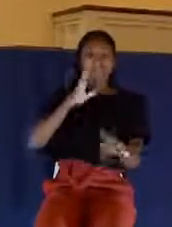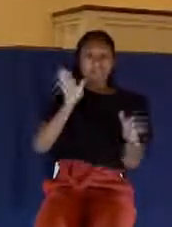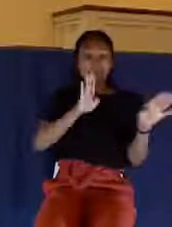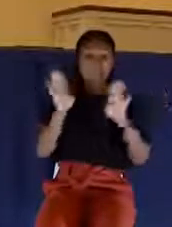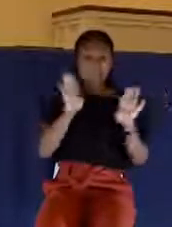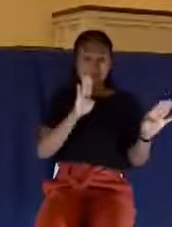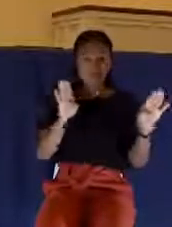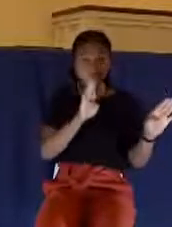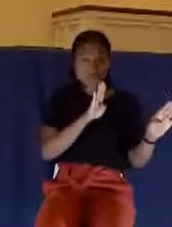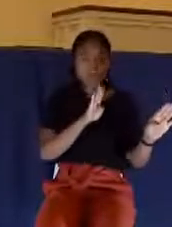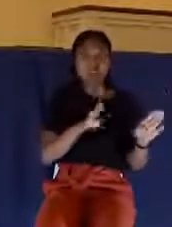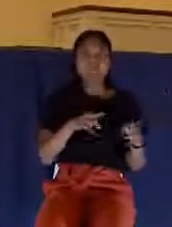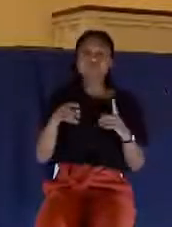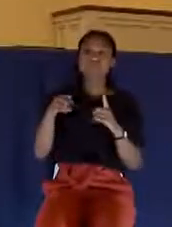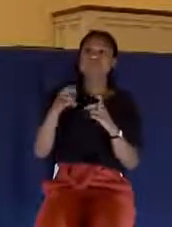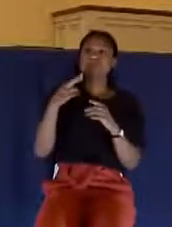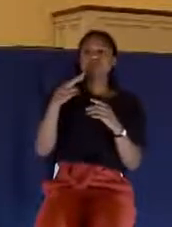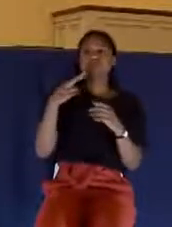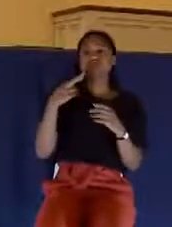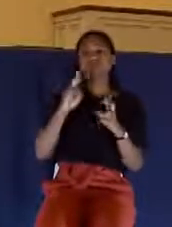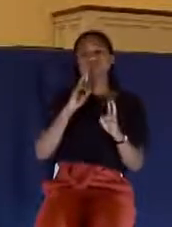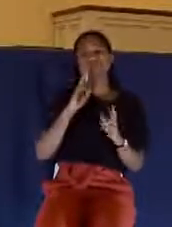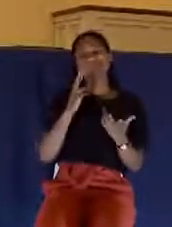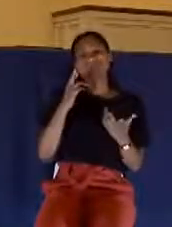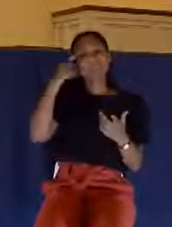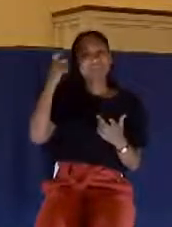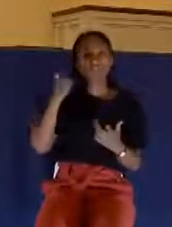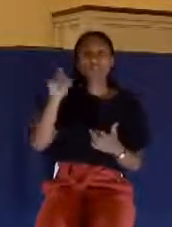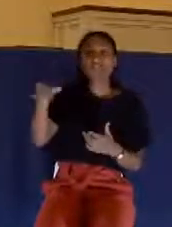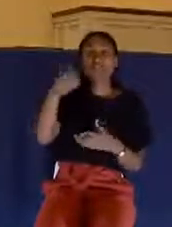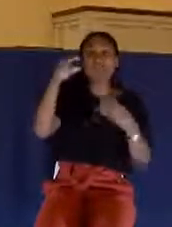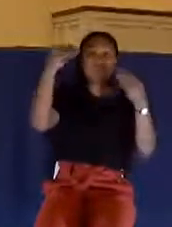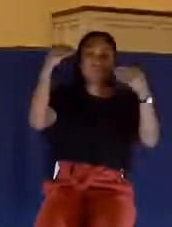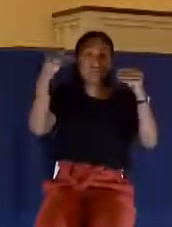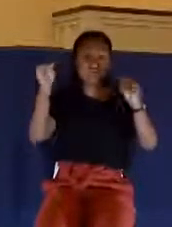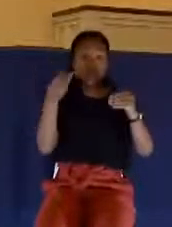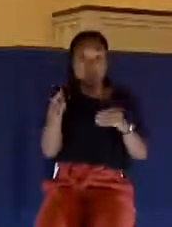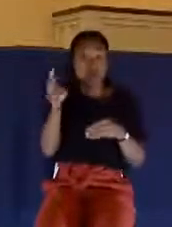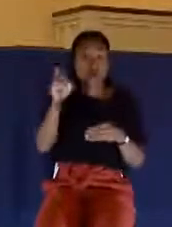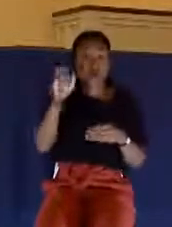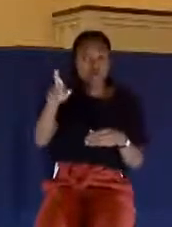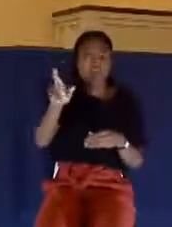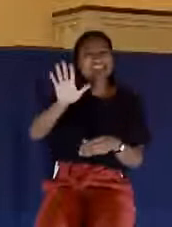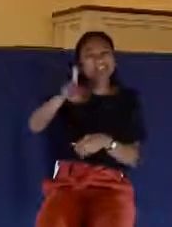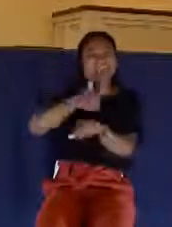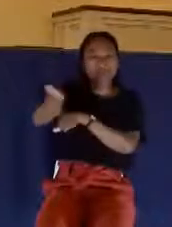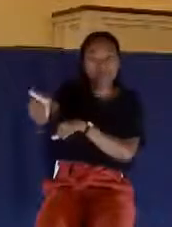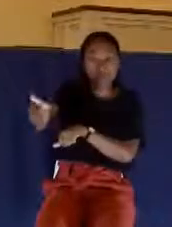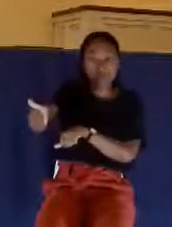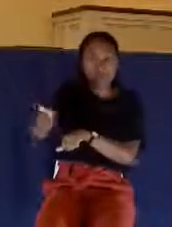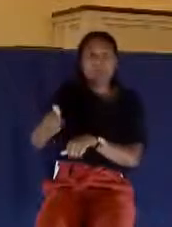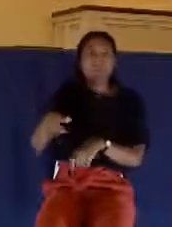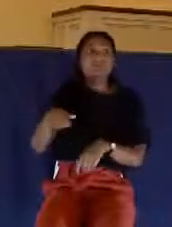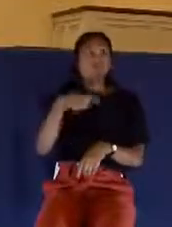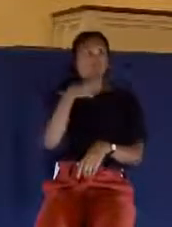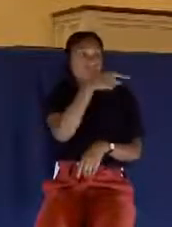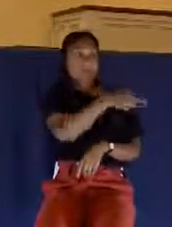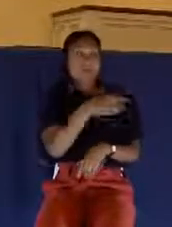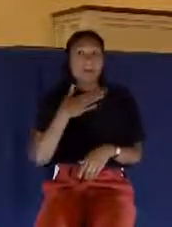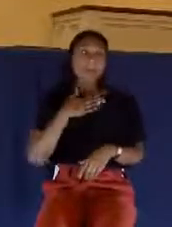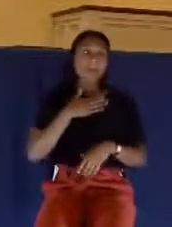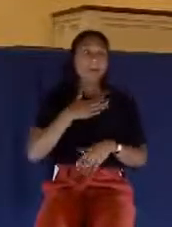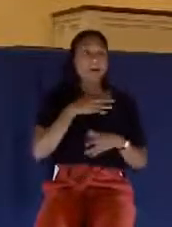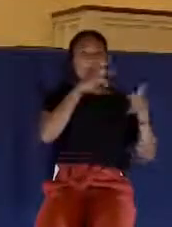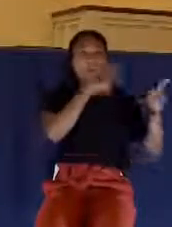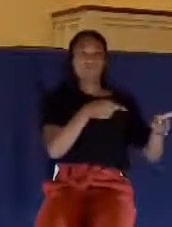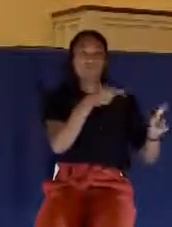of the man who shot him. And because of that man's callous disregard of the thief's play as a victim, the poor criminal will be confined to a wheelchair for